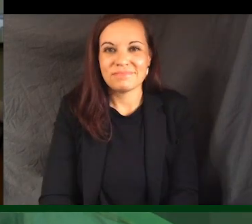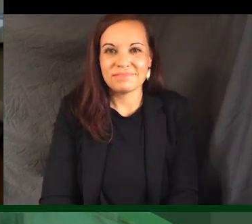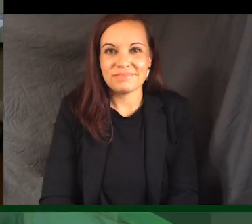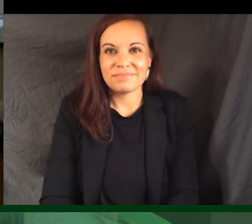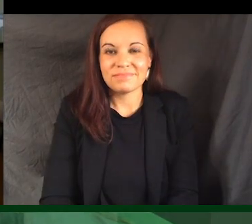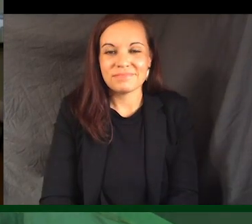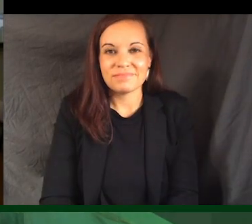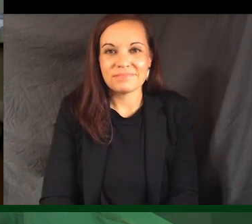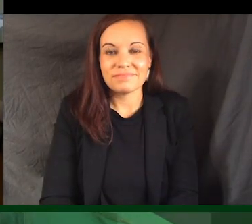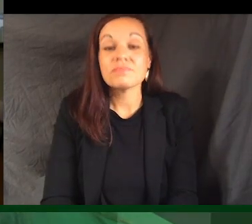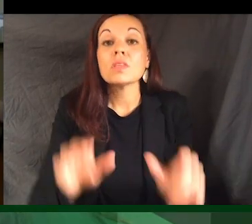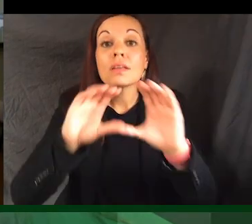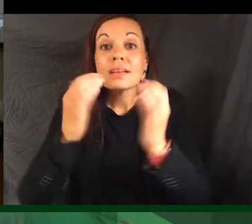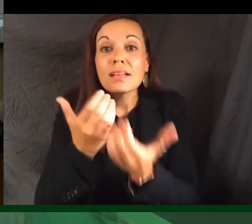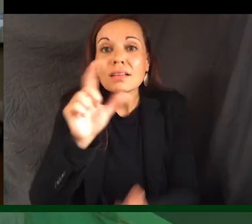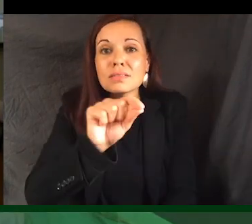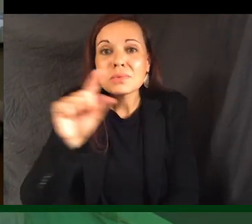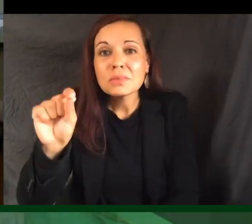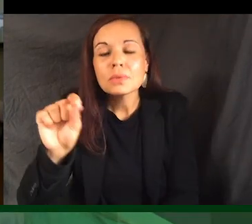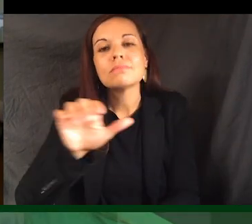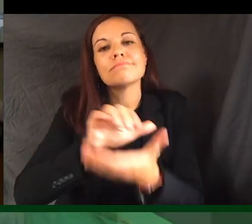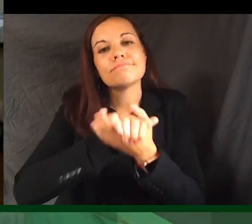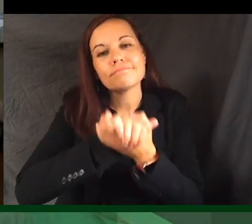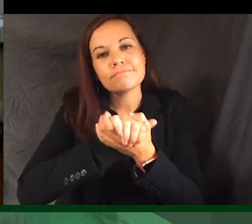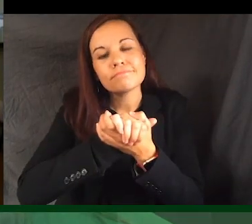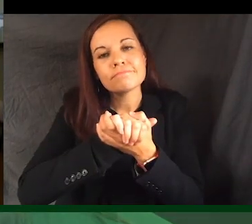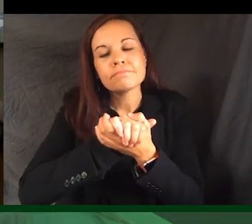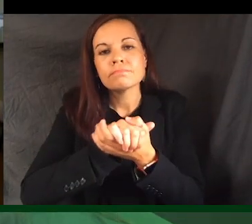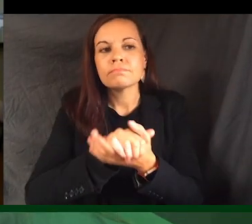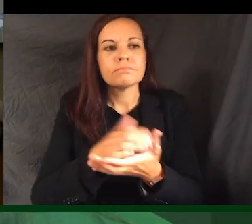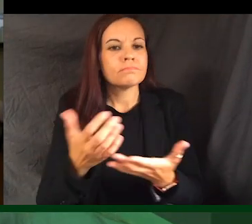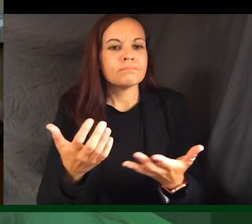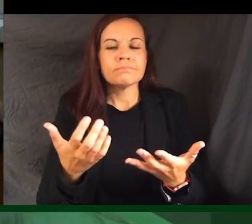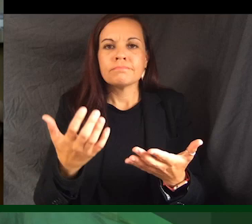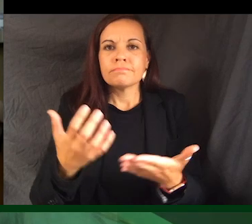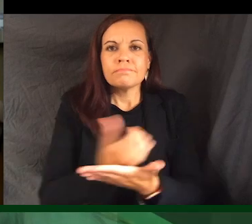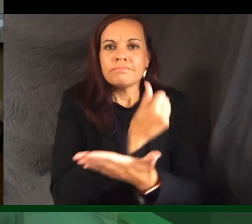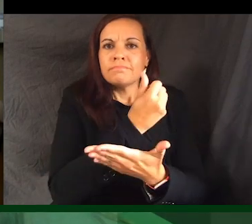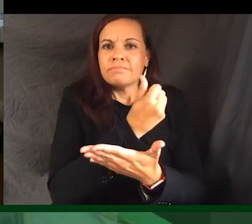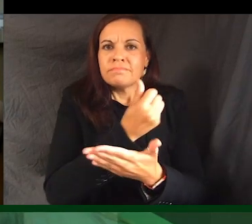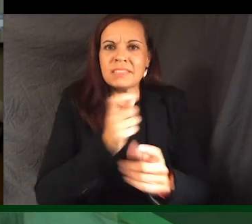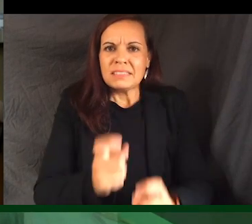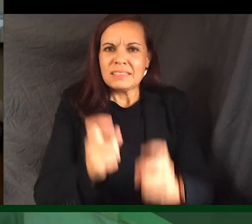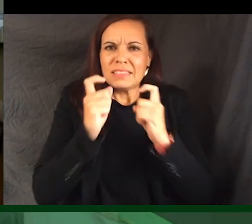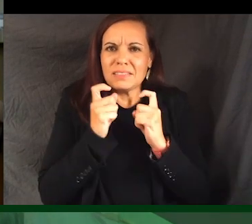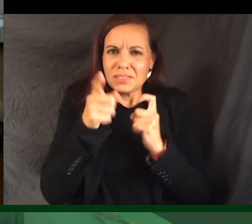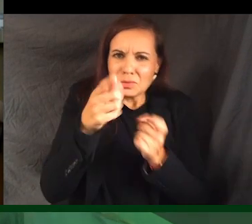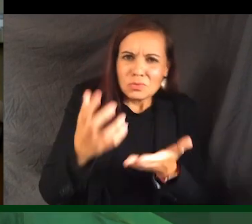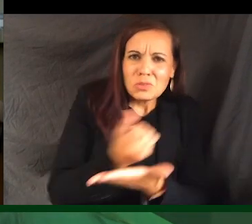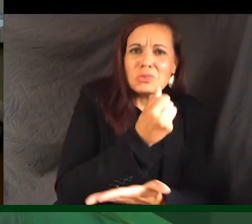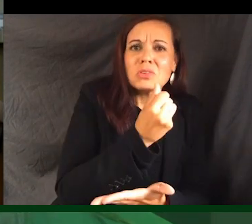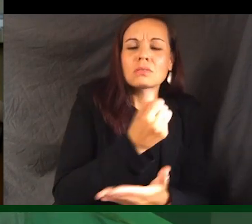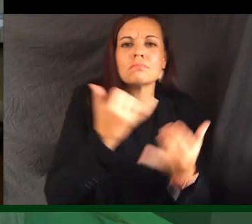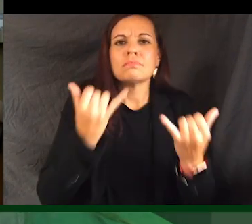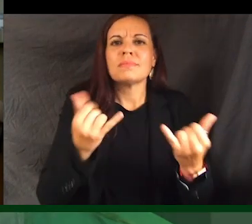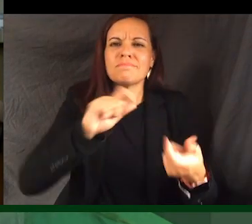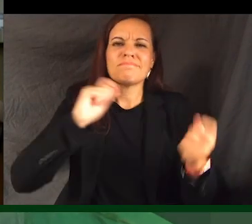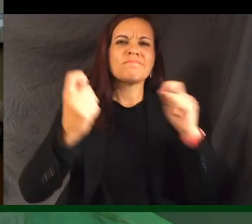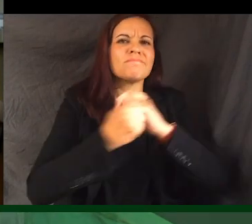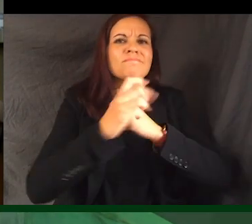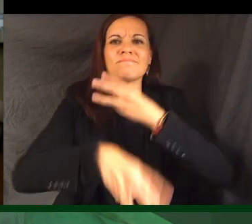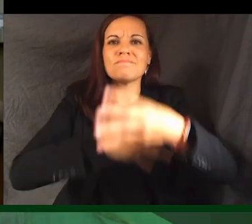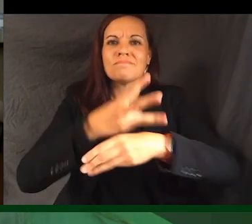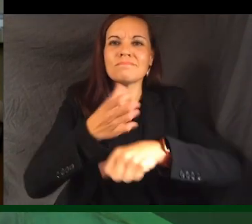Class of 2020, congratulations. Take this marvelous gift that you've earned and make your world a better